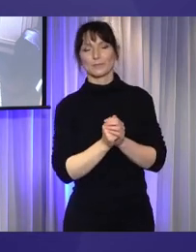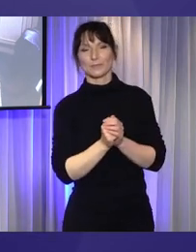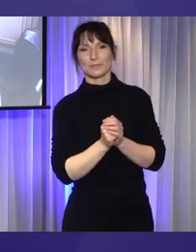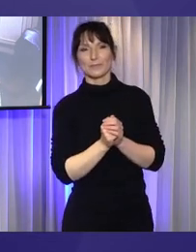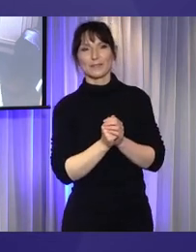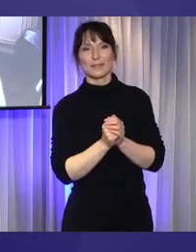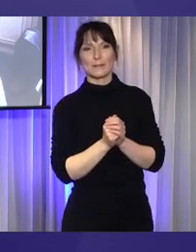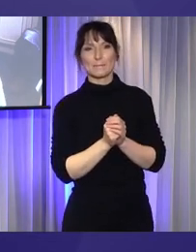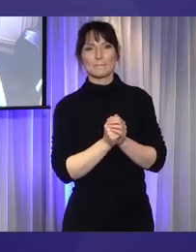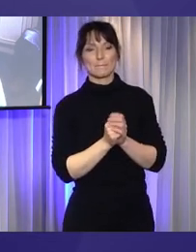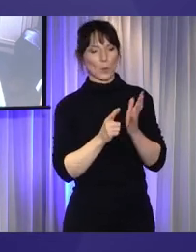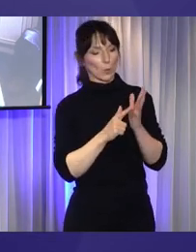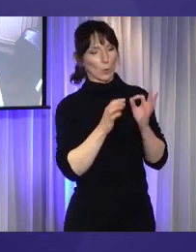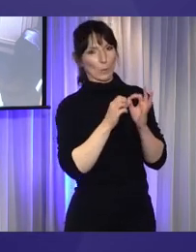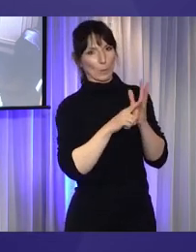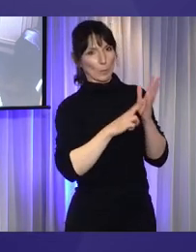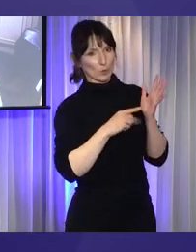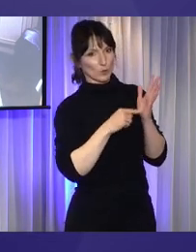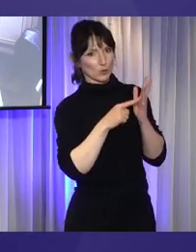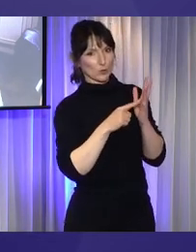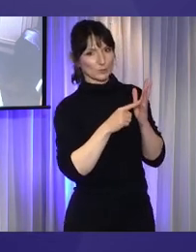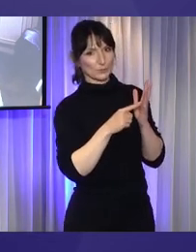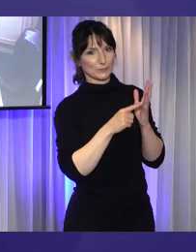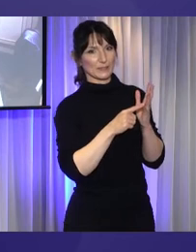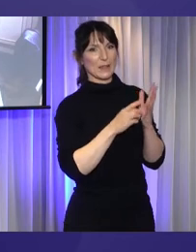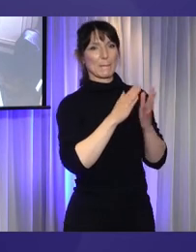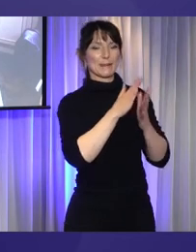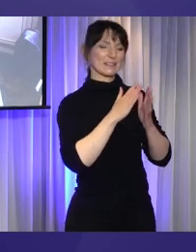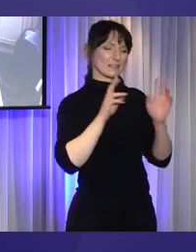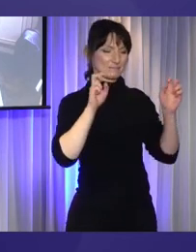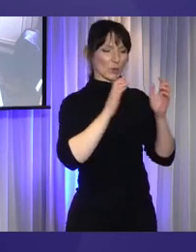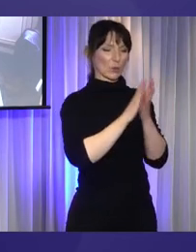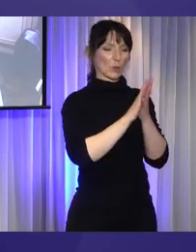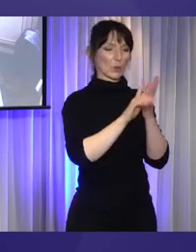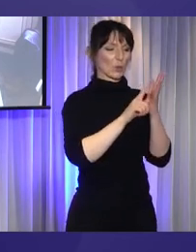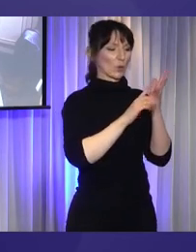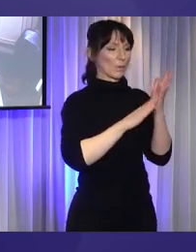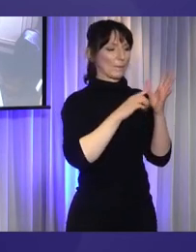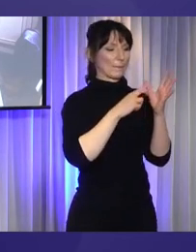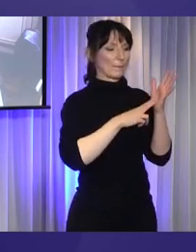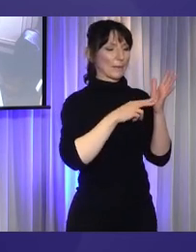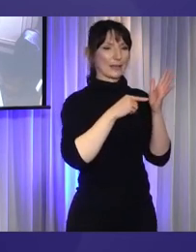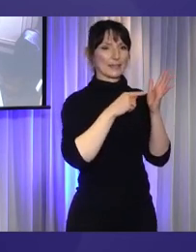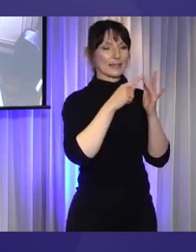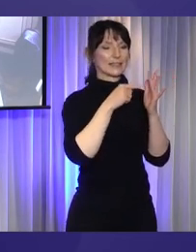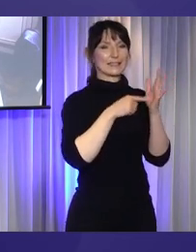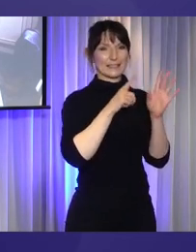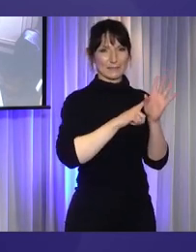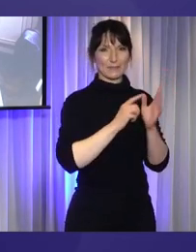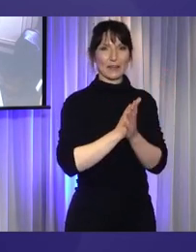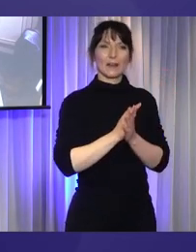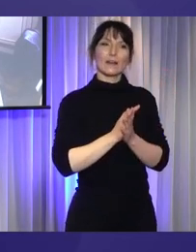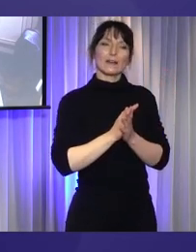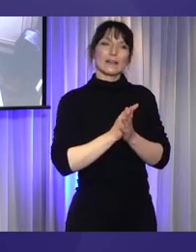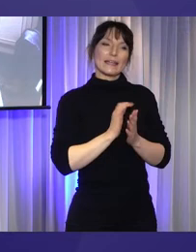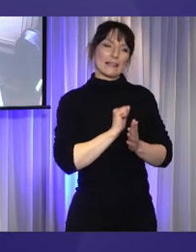Bantu term, Ubuntu, directly translated, this means humanity. But in the Bantu language, it is a philosophy